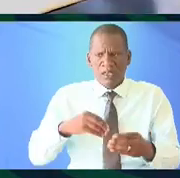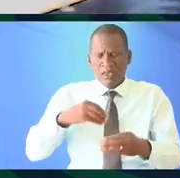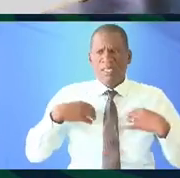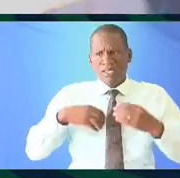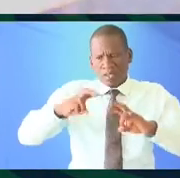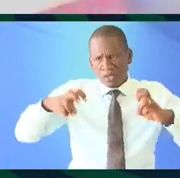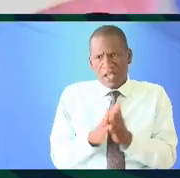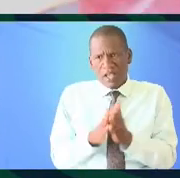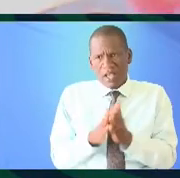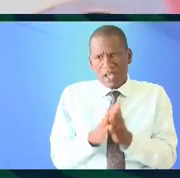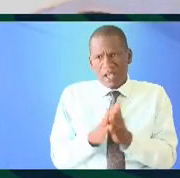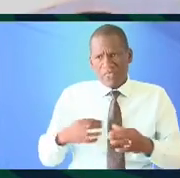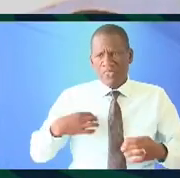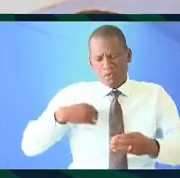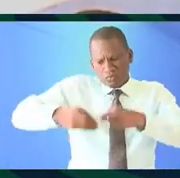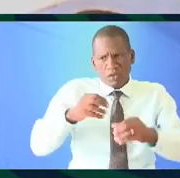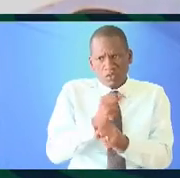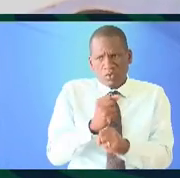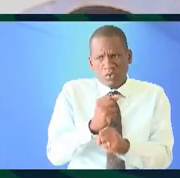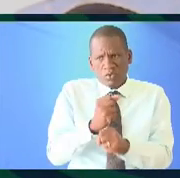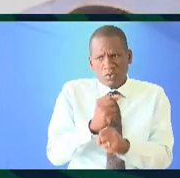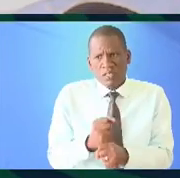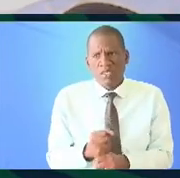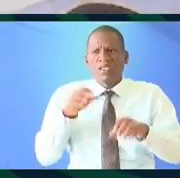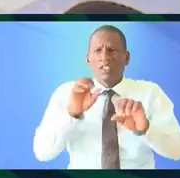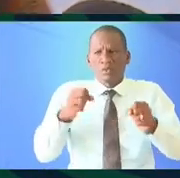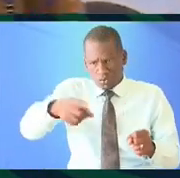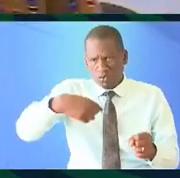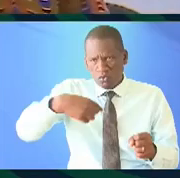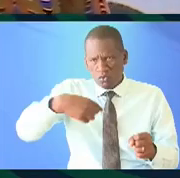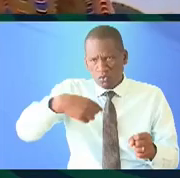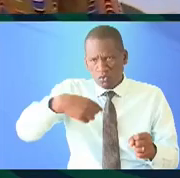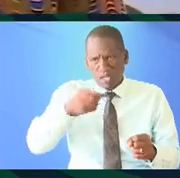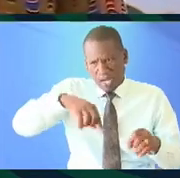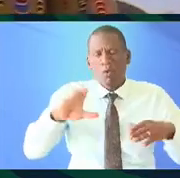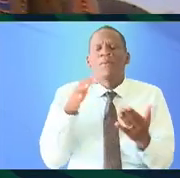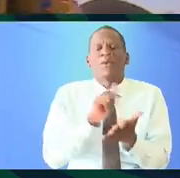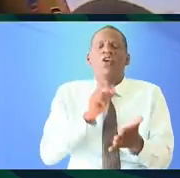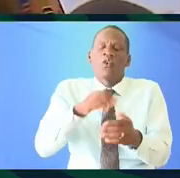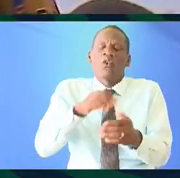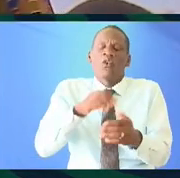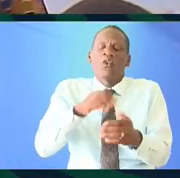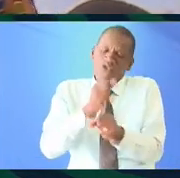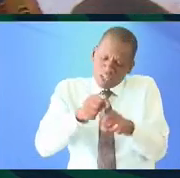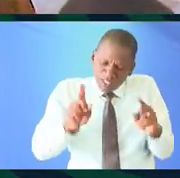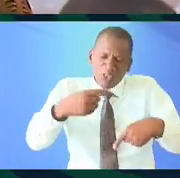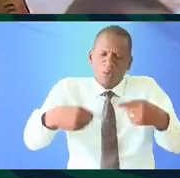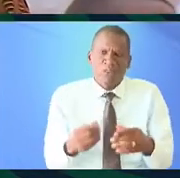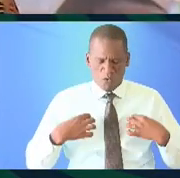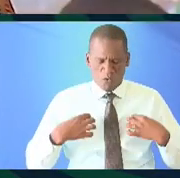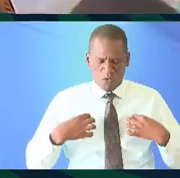explorations and the fabric that you did so would it be possible for you tell us a little bit more about that